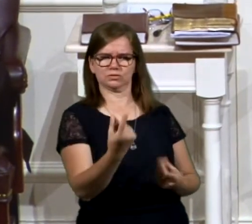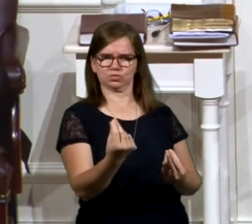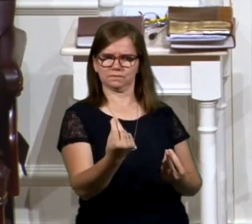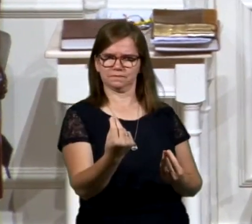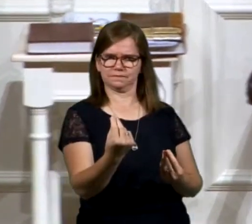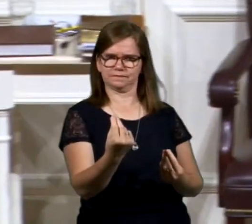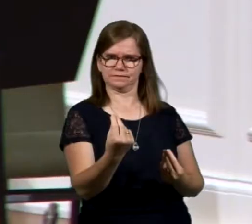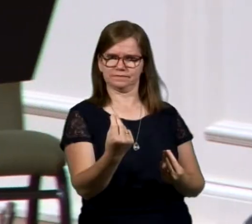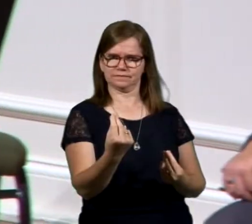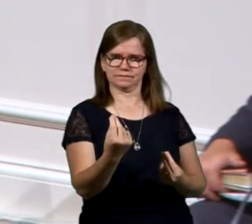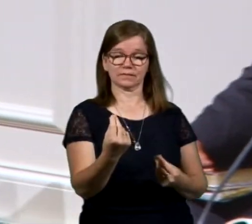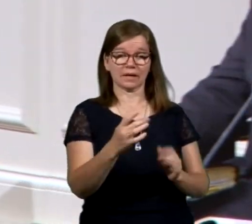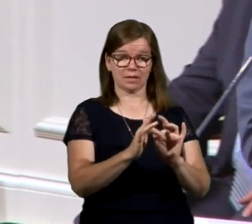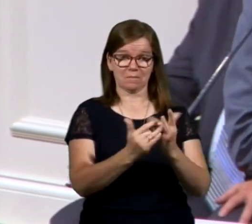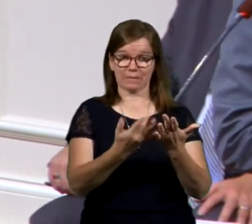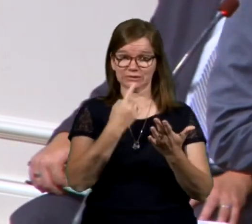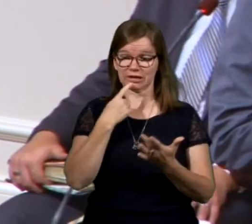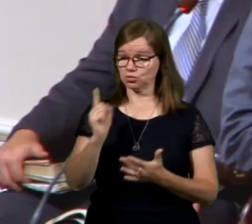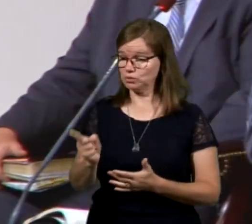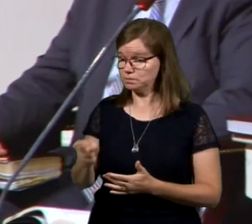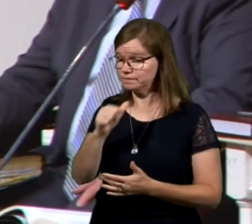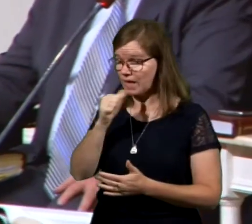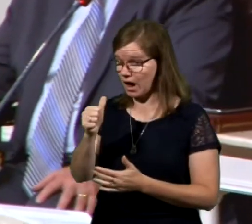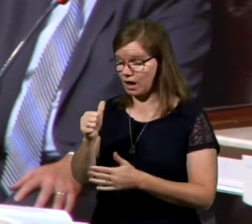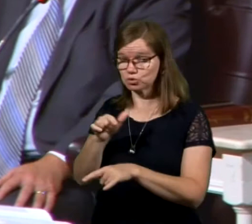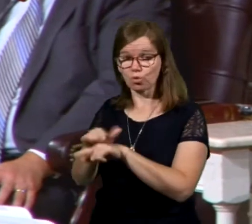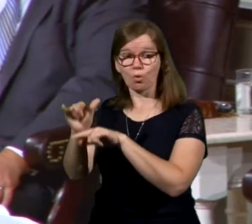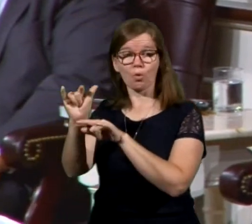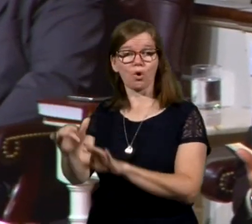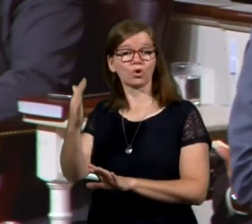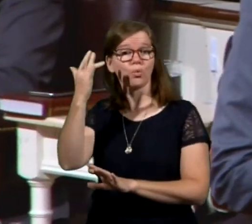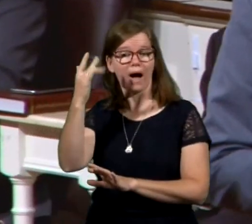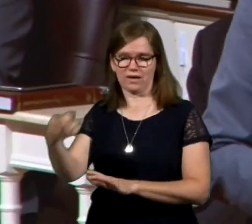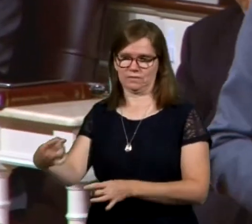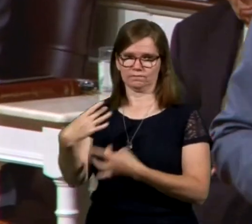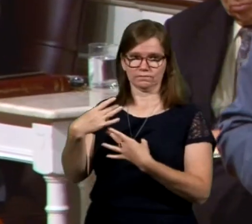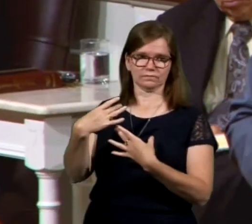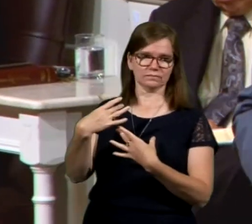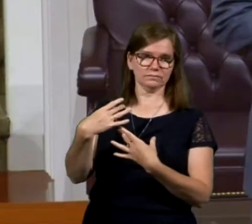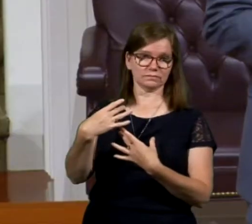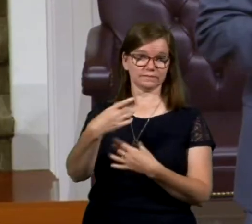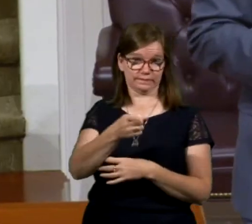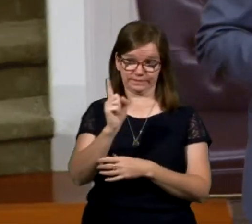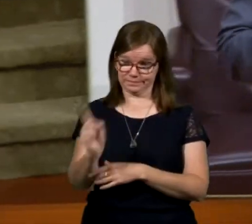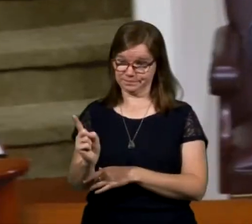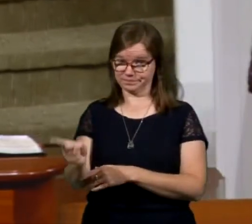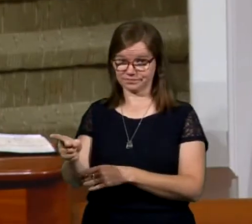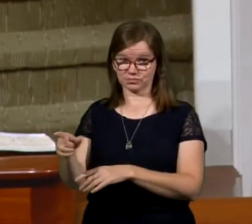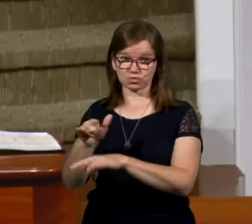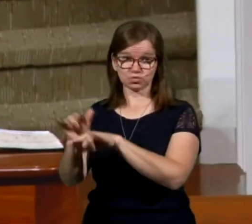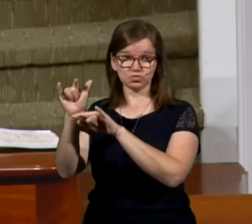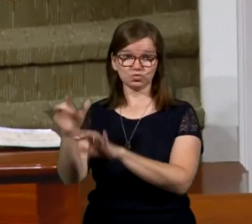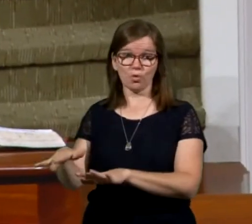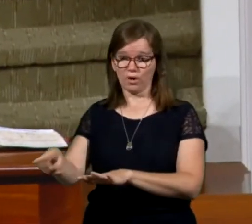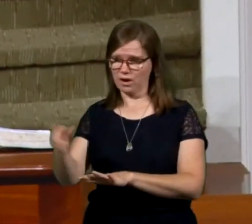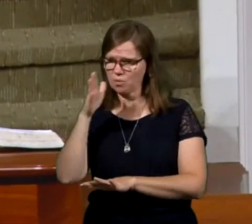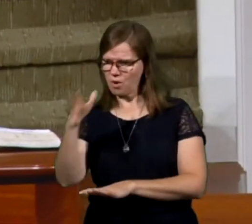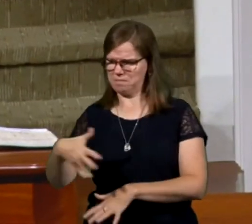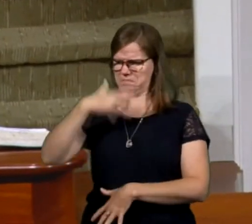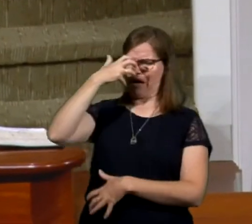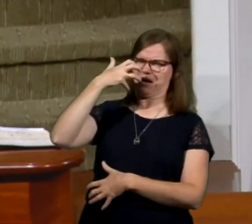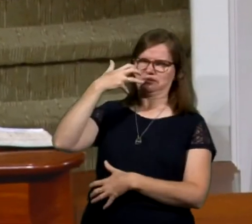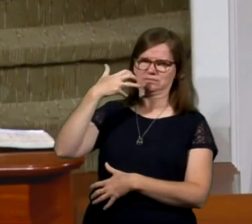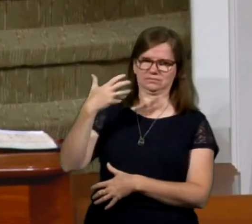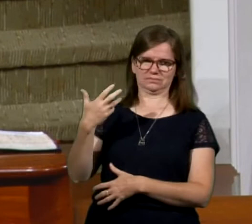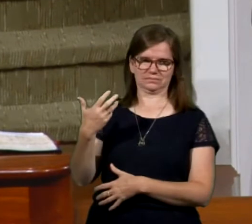says, reprove not a scorner. Why? Because he'll hate you. You've reproved somebody who is a scorner and they'll get mad at the person who reproves them.